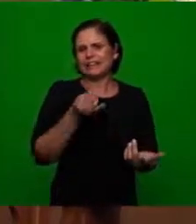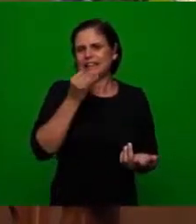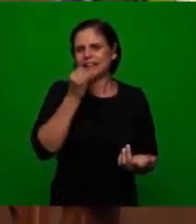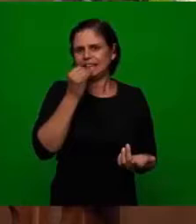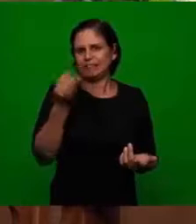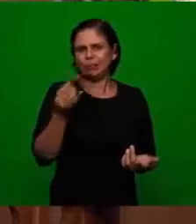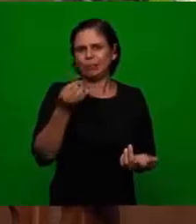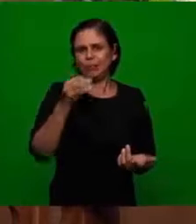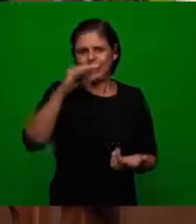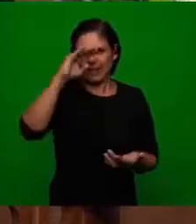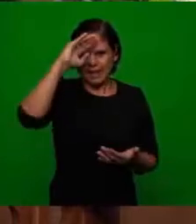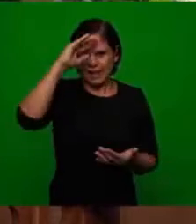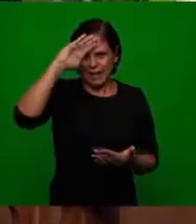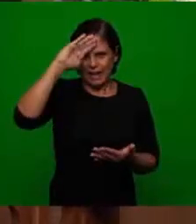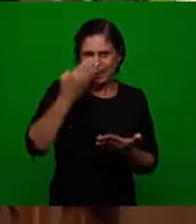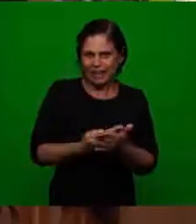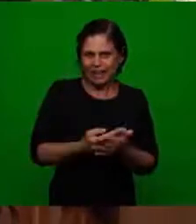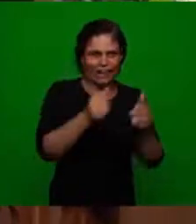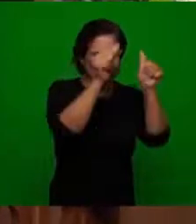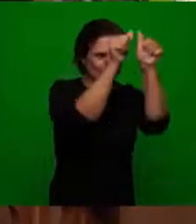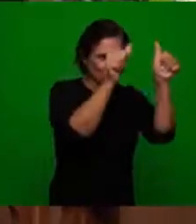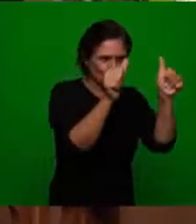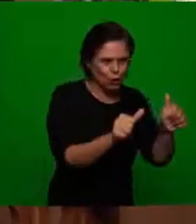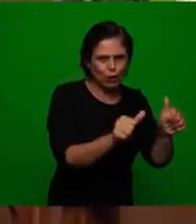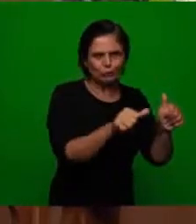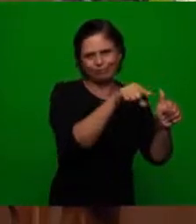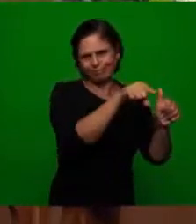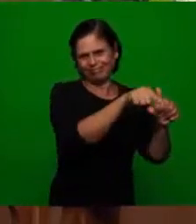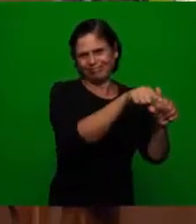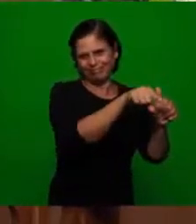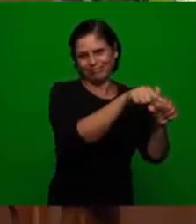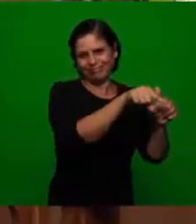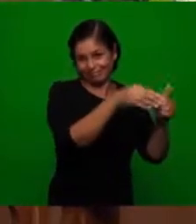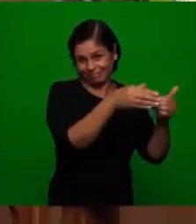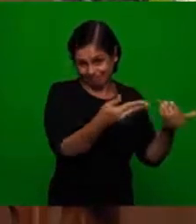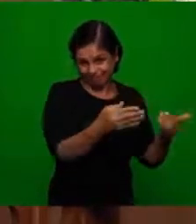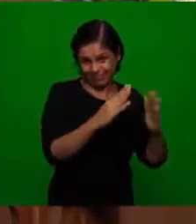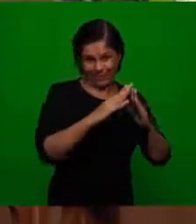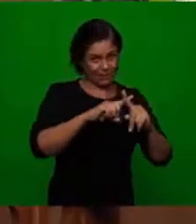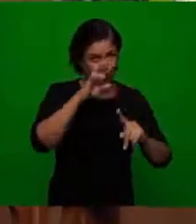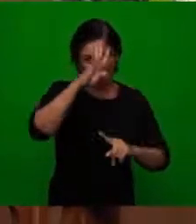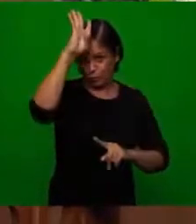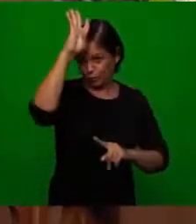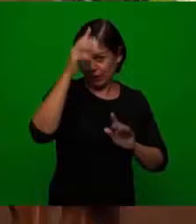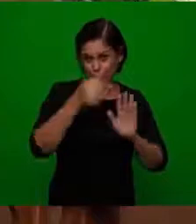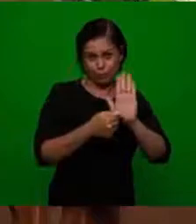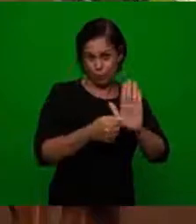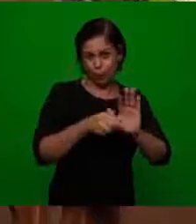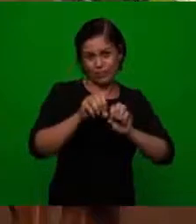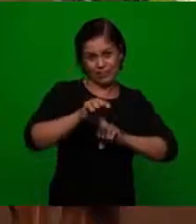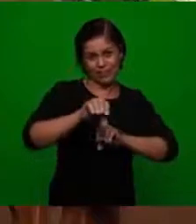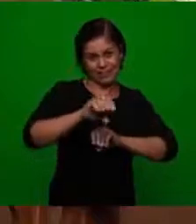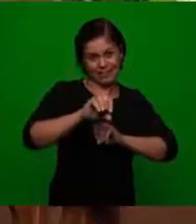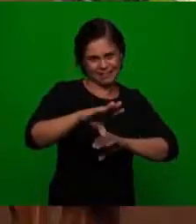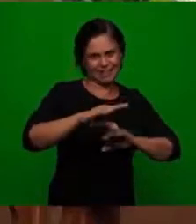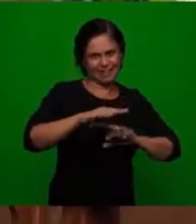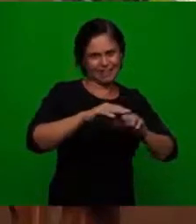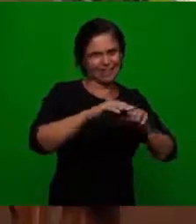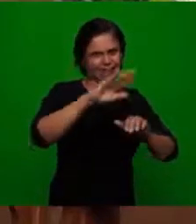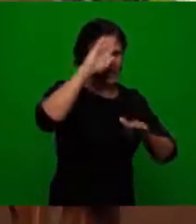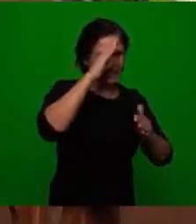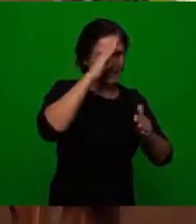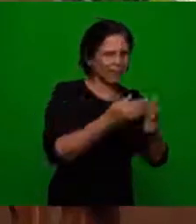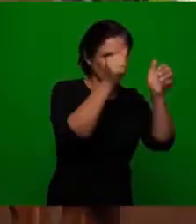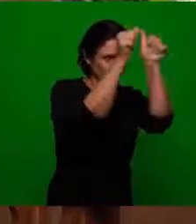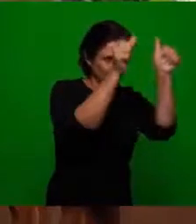promoting adoration to idols they did like the same as what the pagan church did so it became an